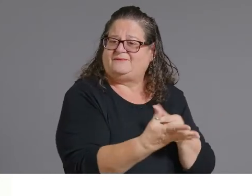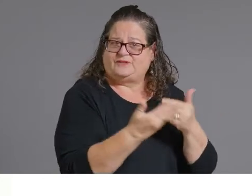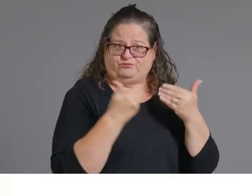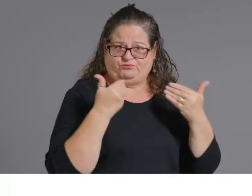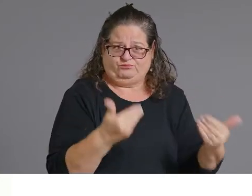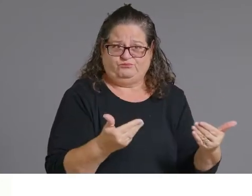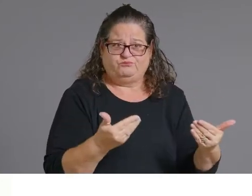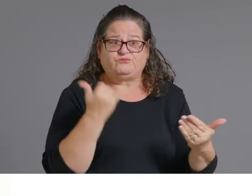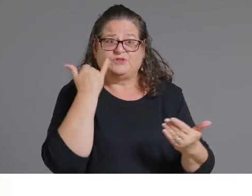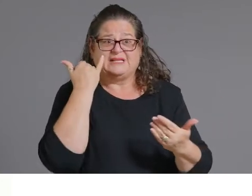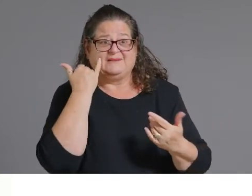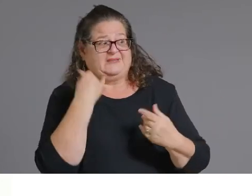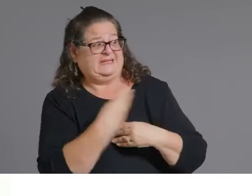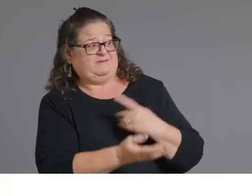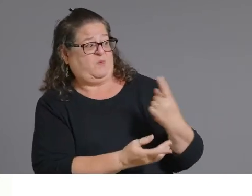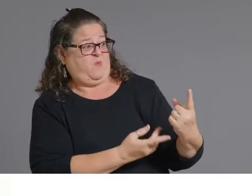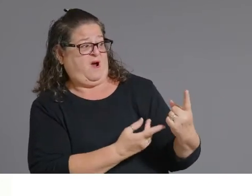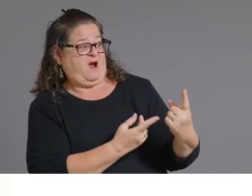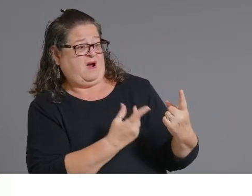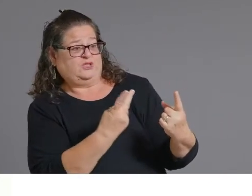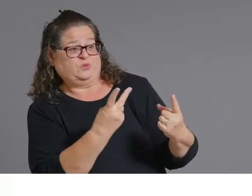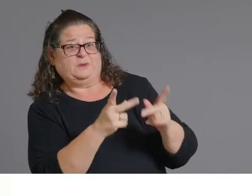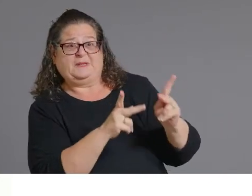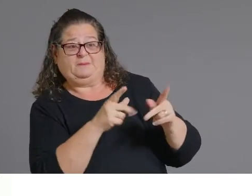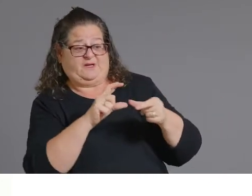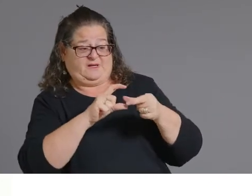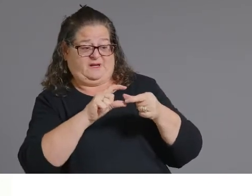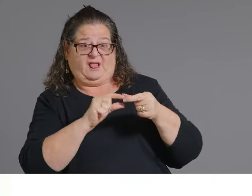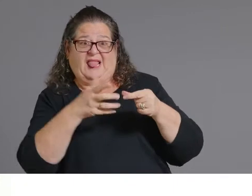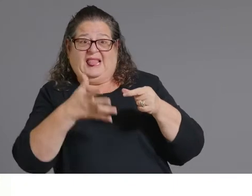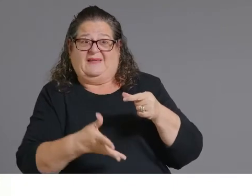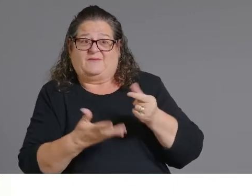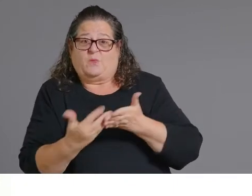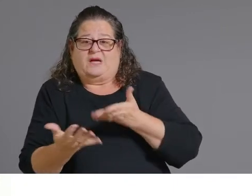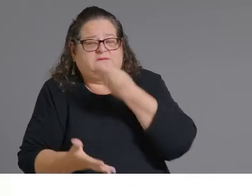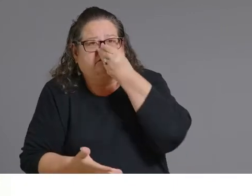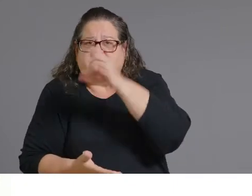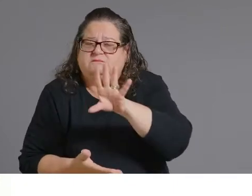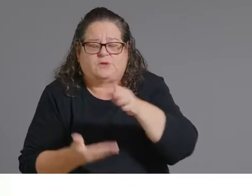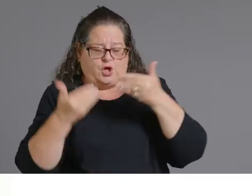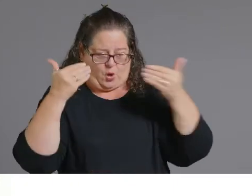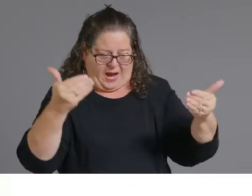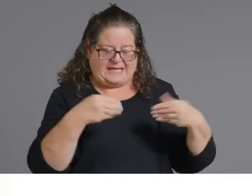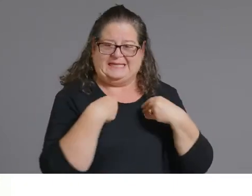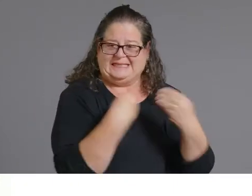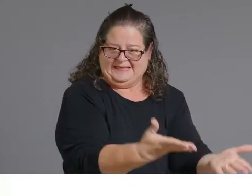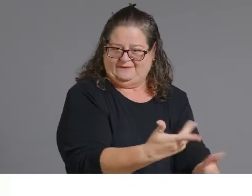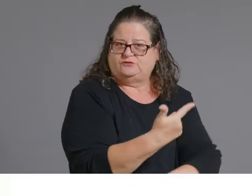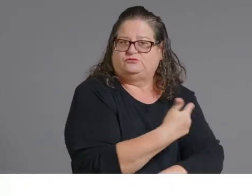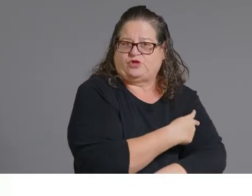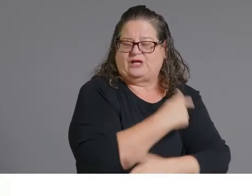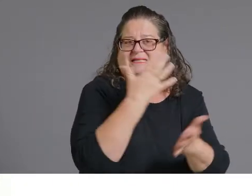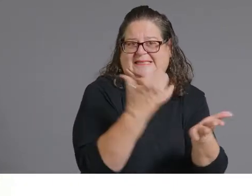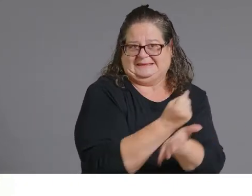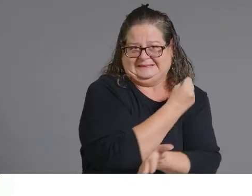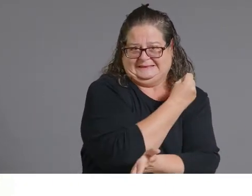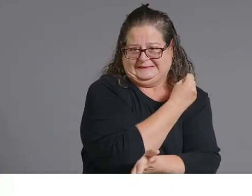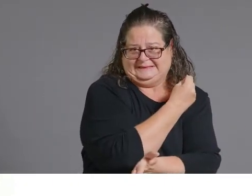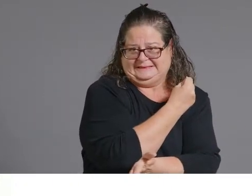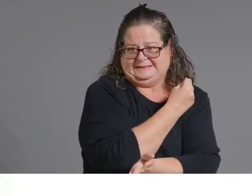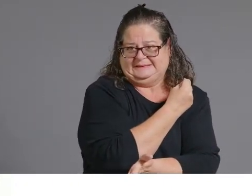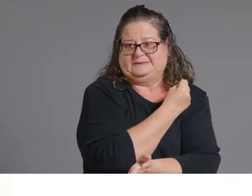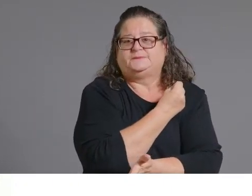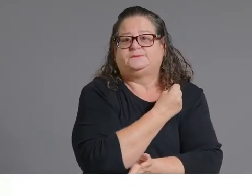person and vaccinating them when they are willing so we have placed this um new guidance this is guidance that's